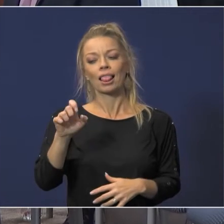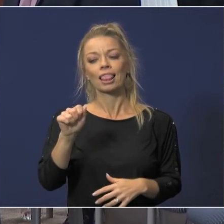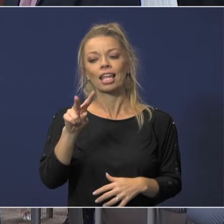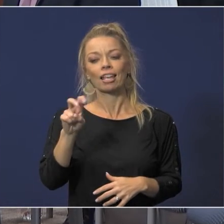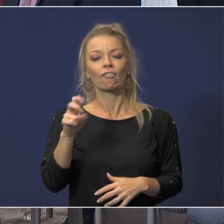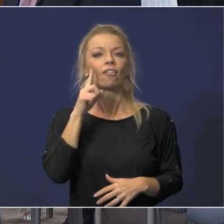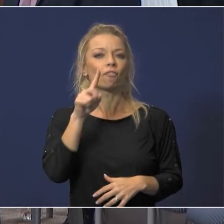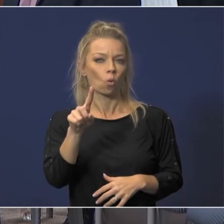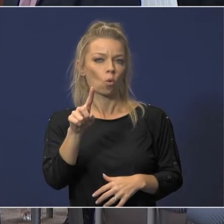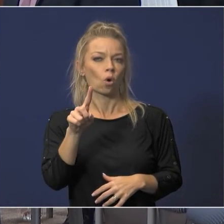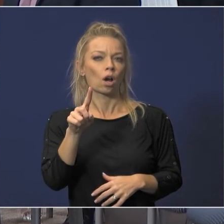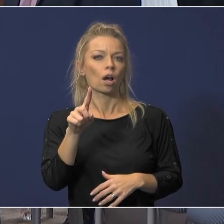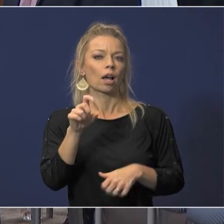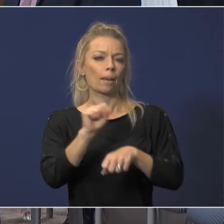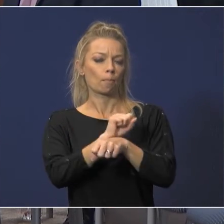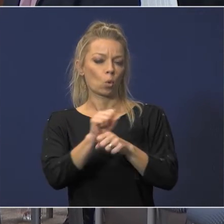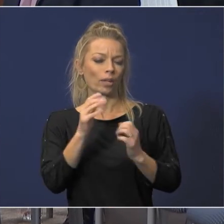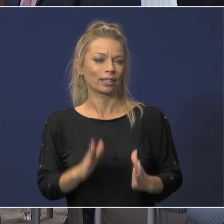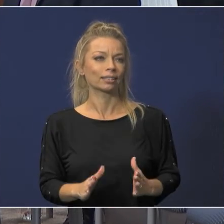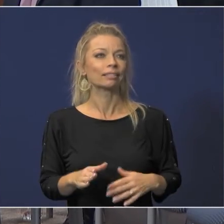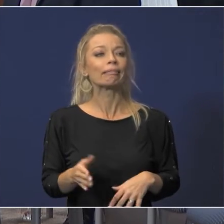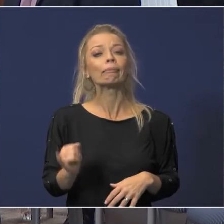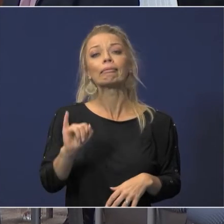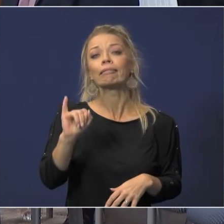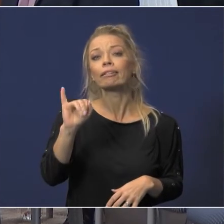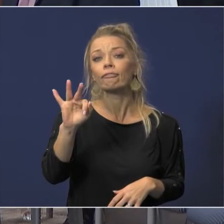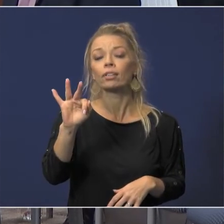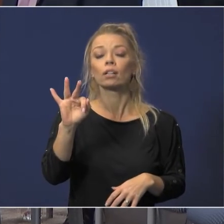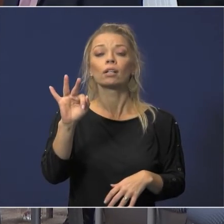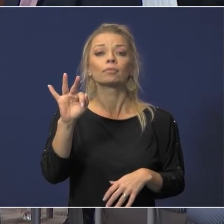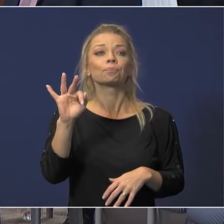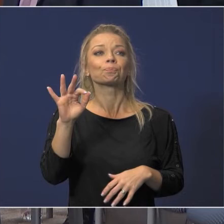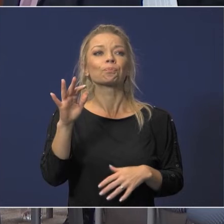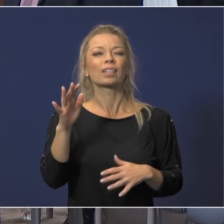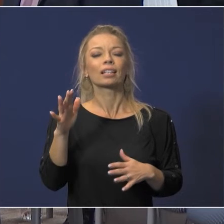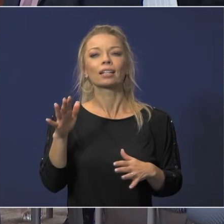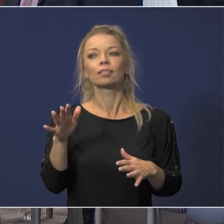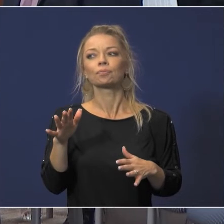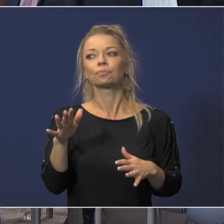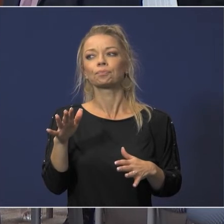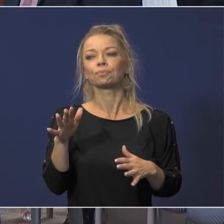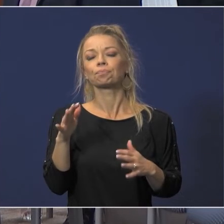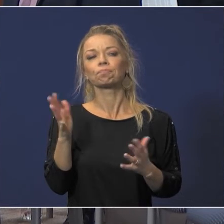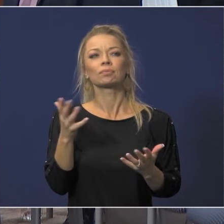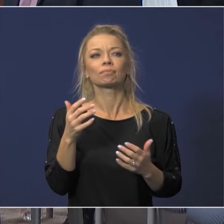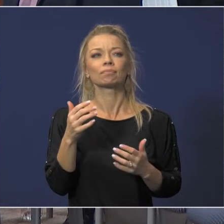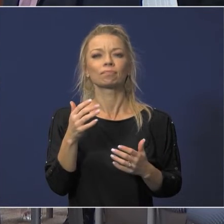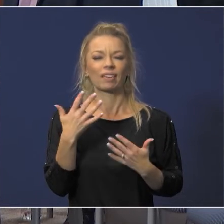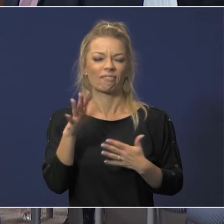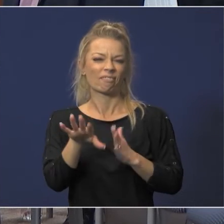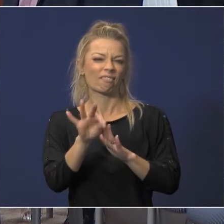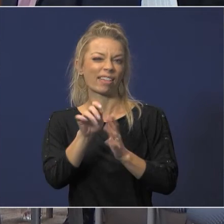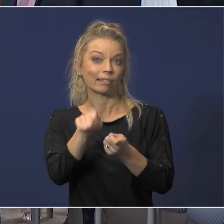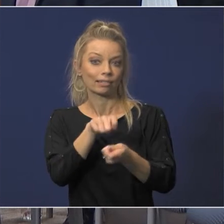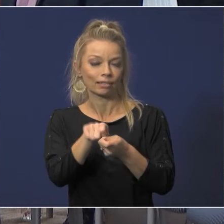form of respite leave in the event that there is a and let me get the exact for verbiage here